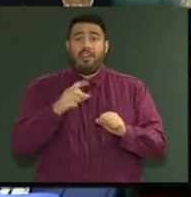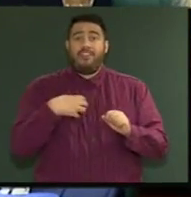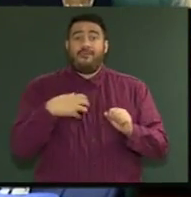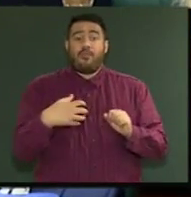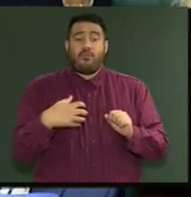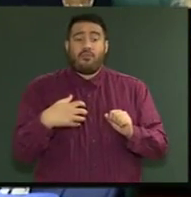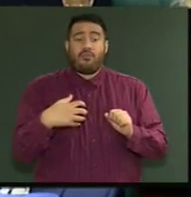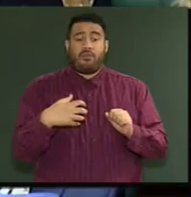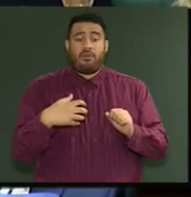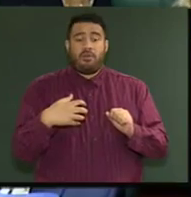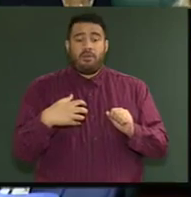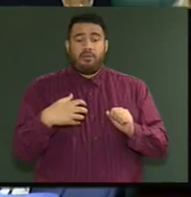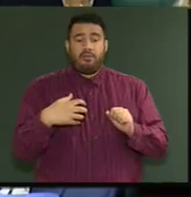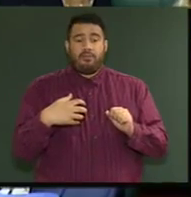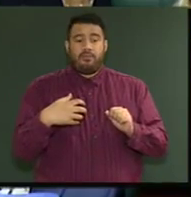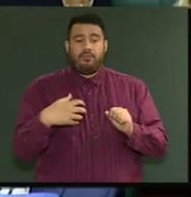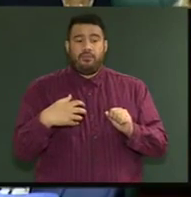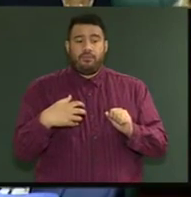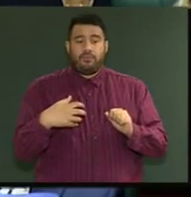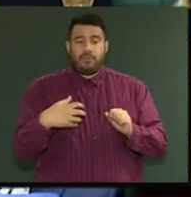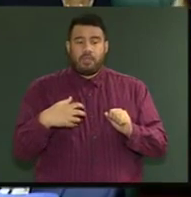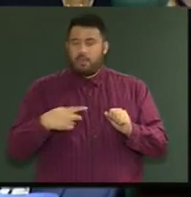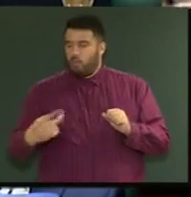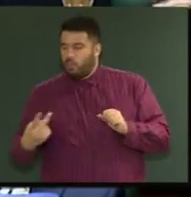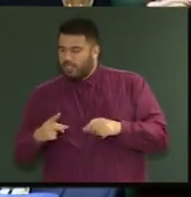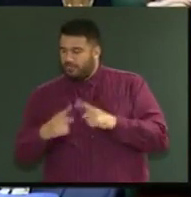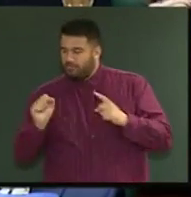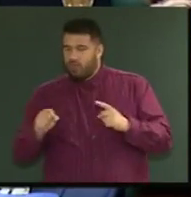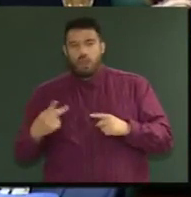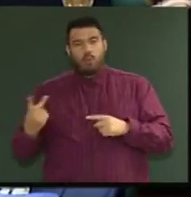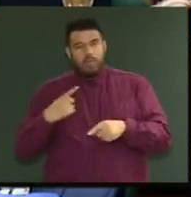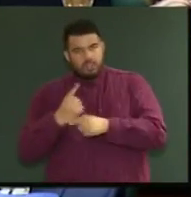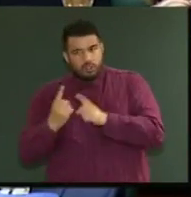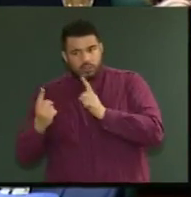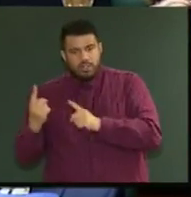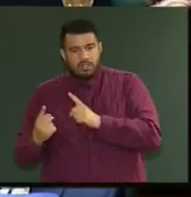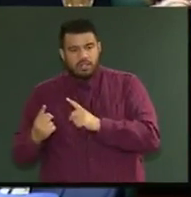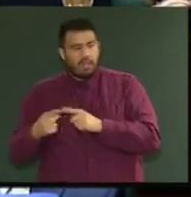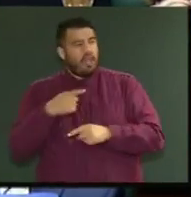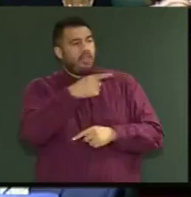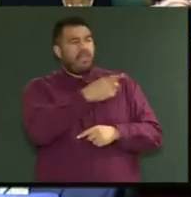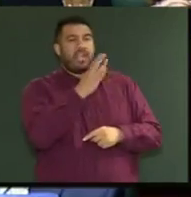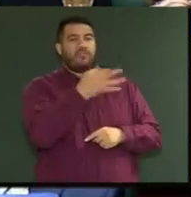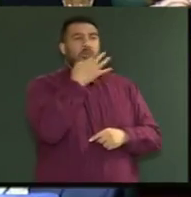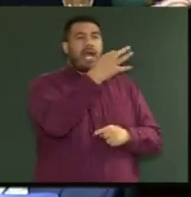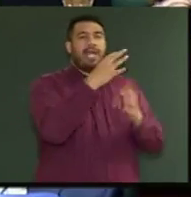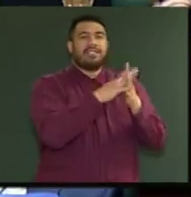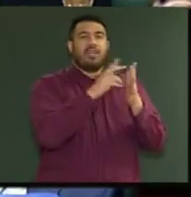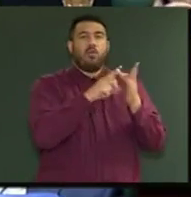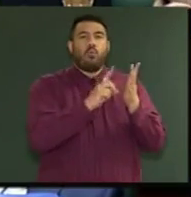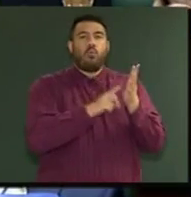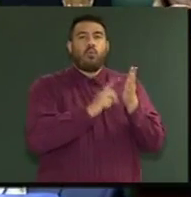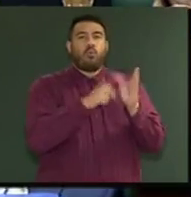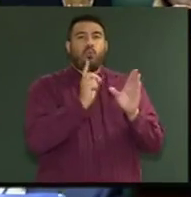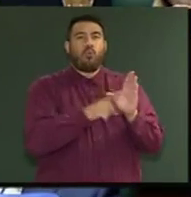hold on. The thing, that's the difference between us, eh? That's right. We just talk to each other. They've got to ask Willie. They've got to ask Willie.